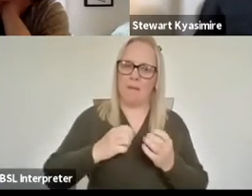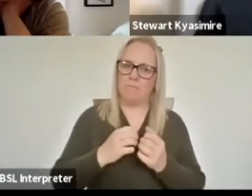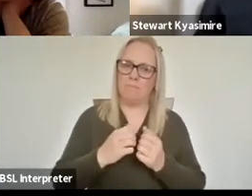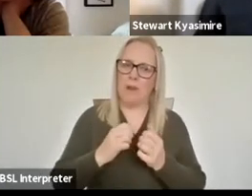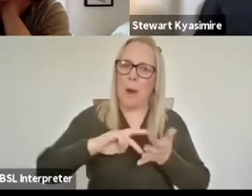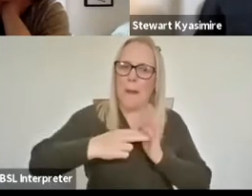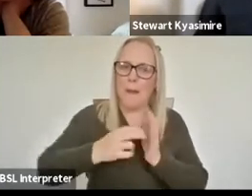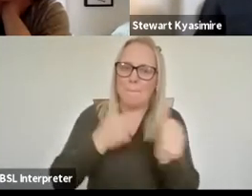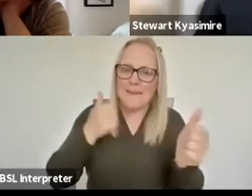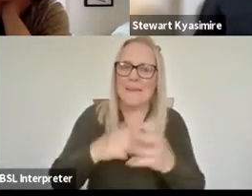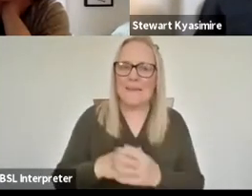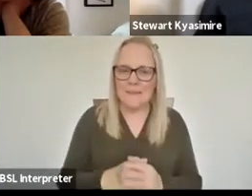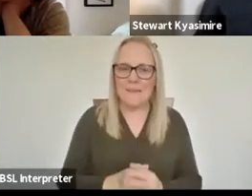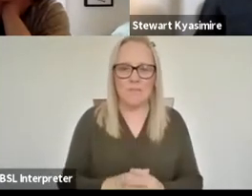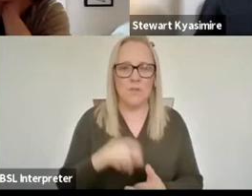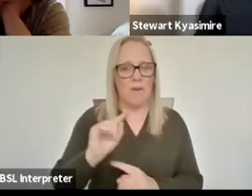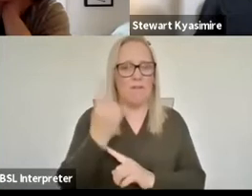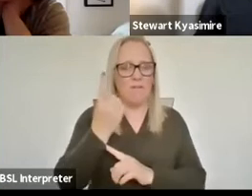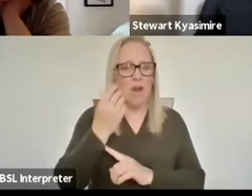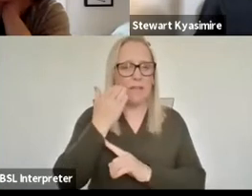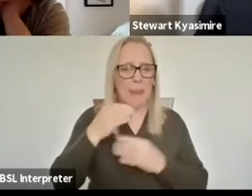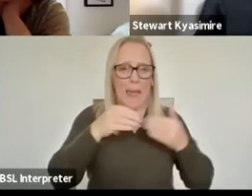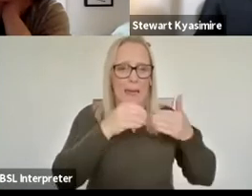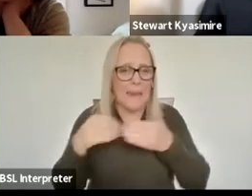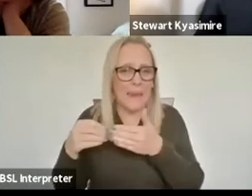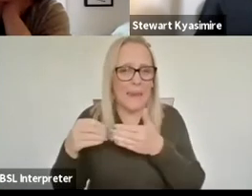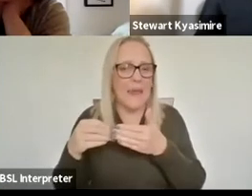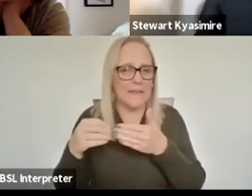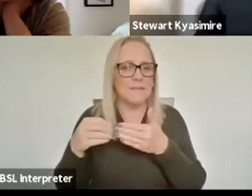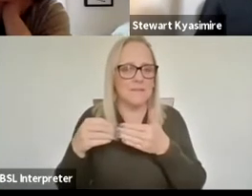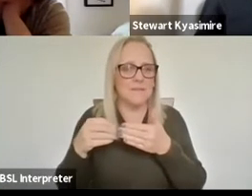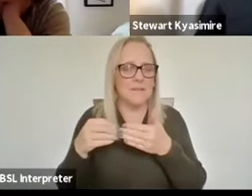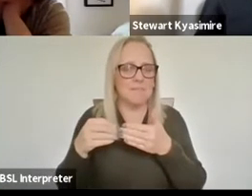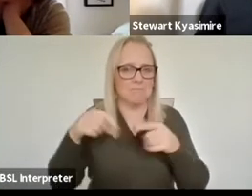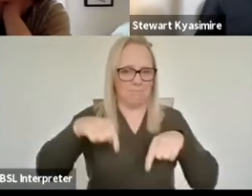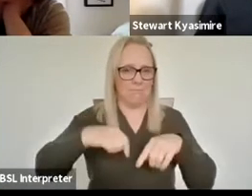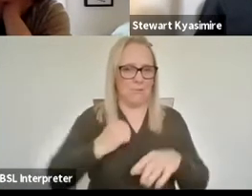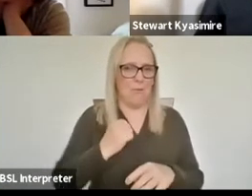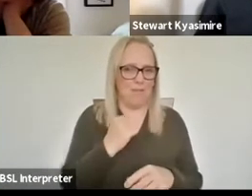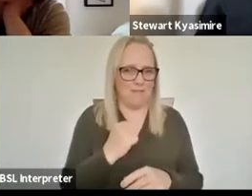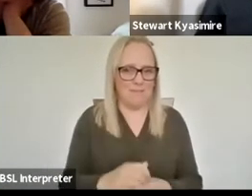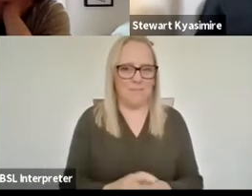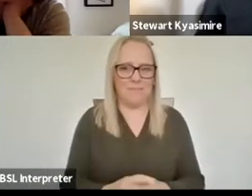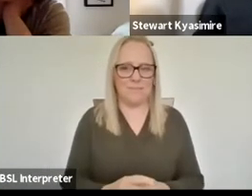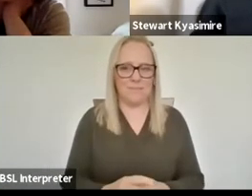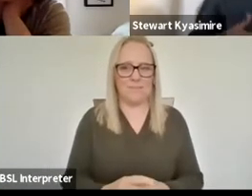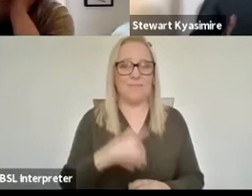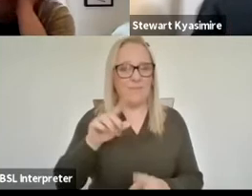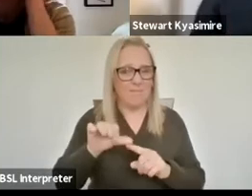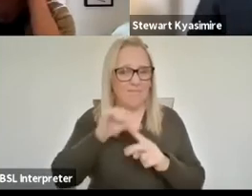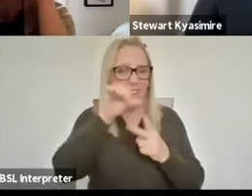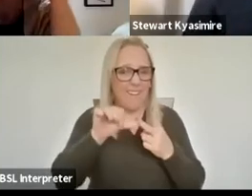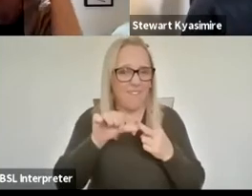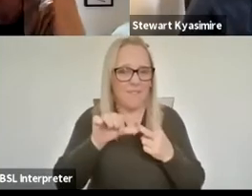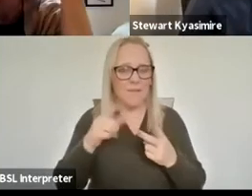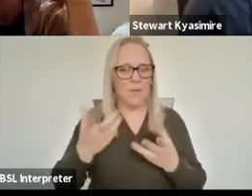black lead commissioned company in Scotland and following that I know advice